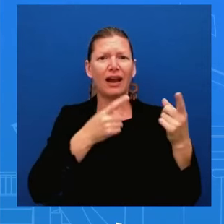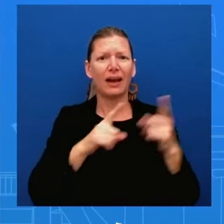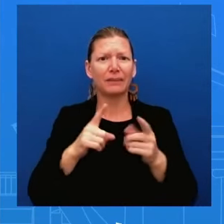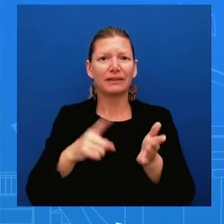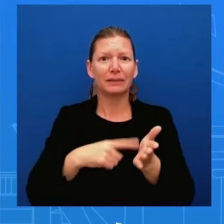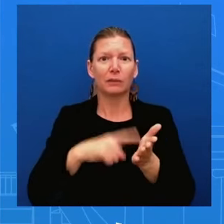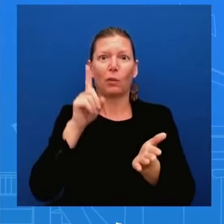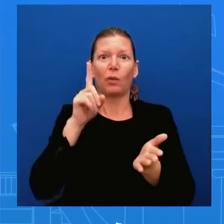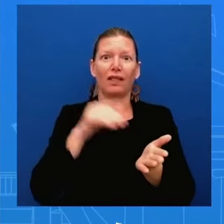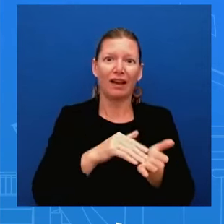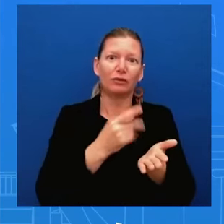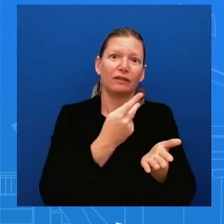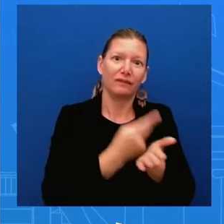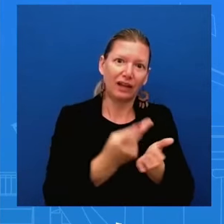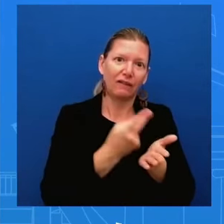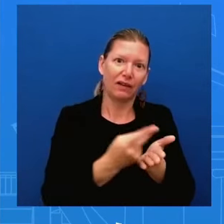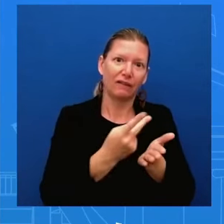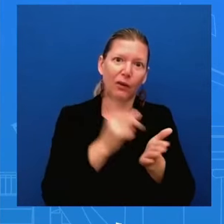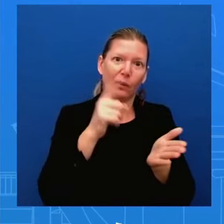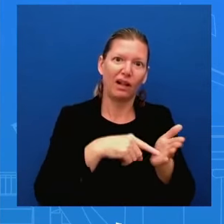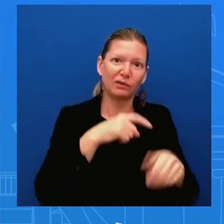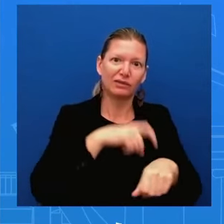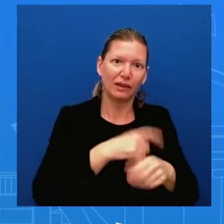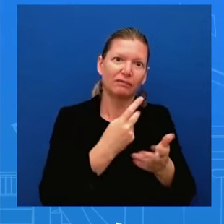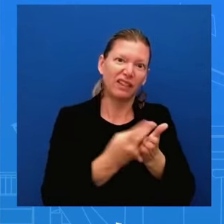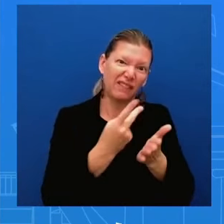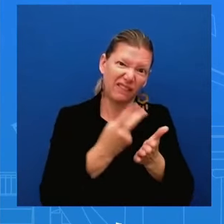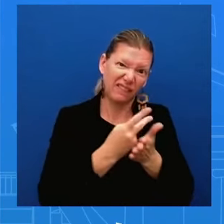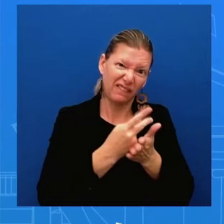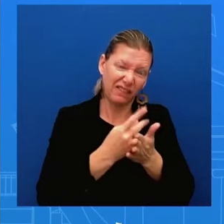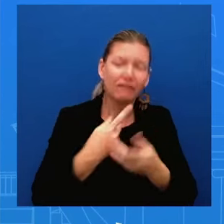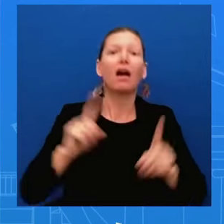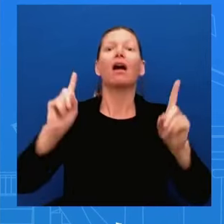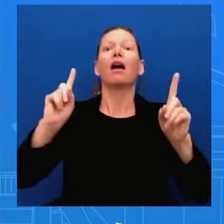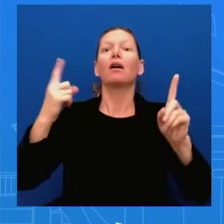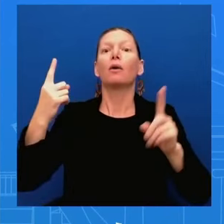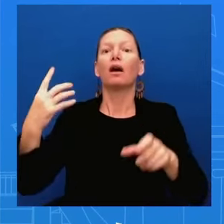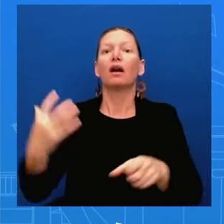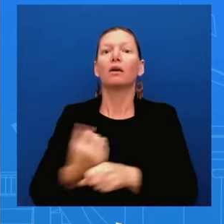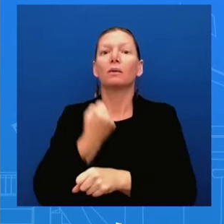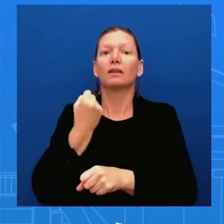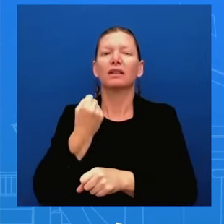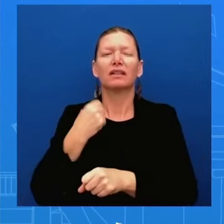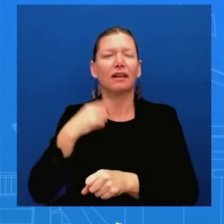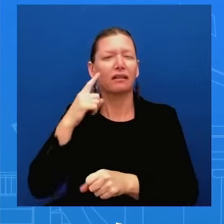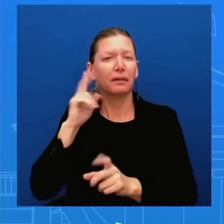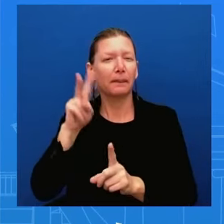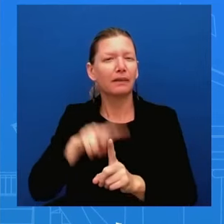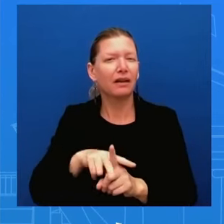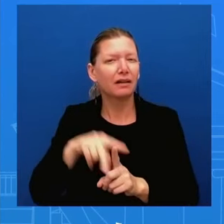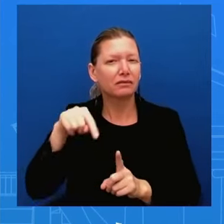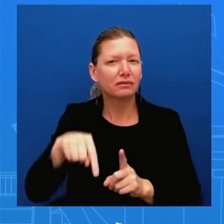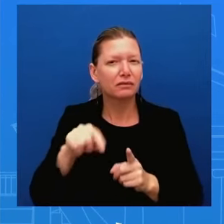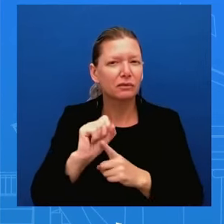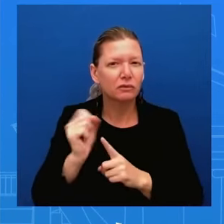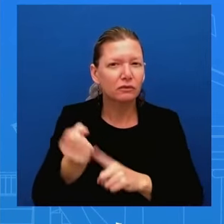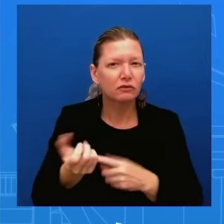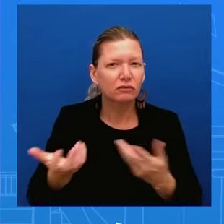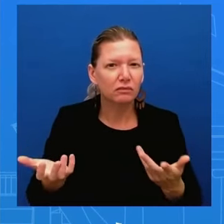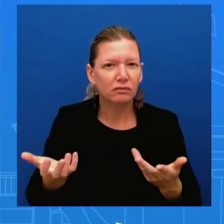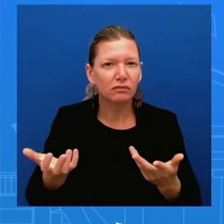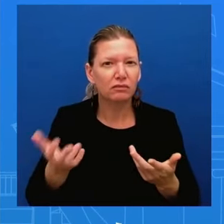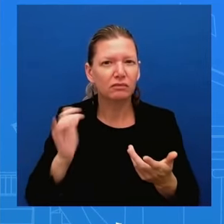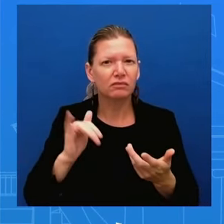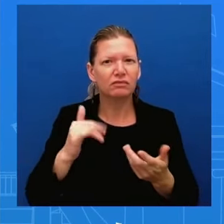in uh and and i said this before as i was asked this question there are a lot of dynamics here uh that uh when you're talking about the